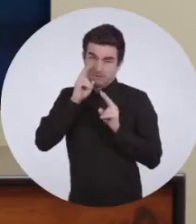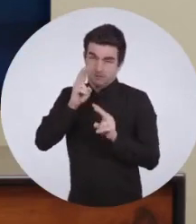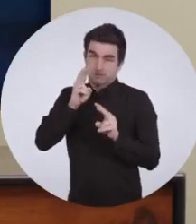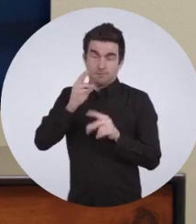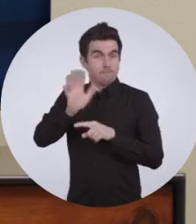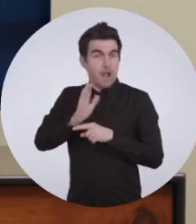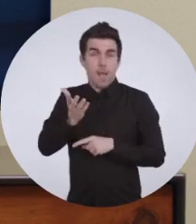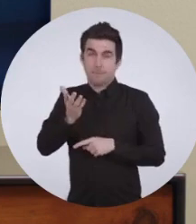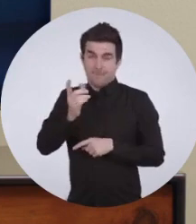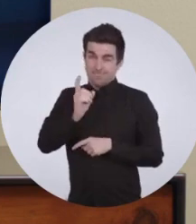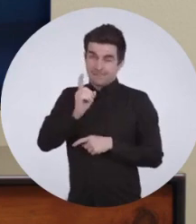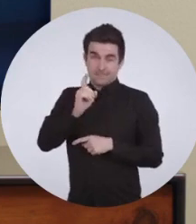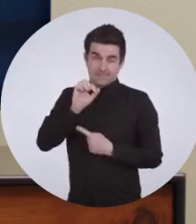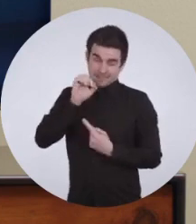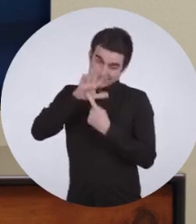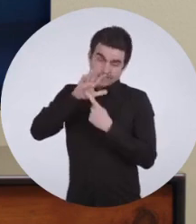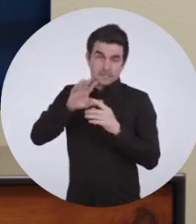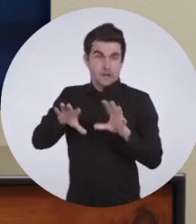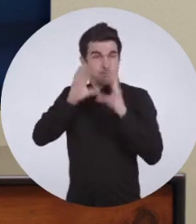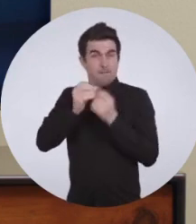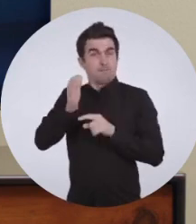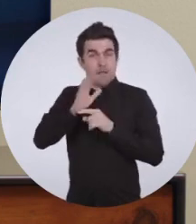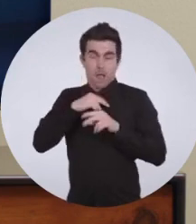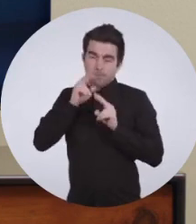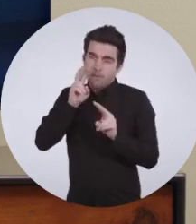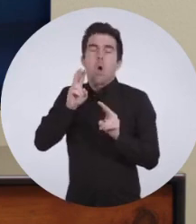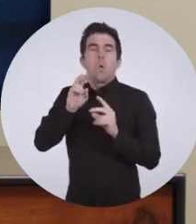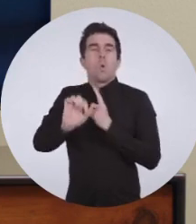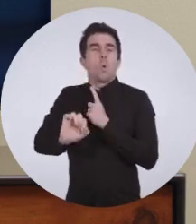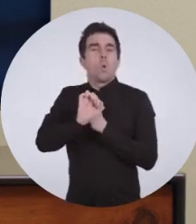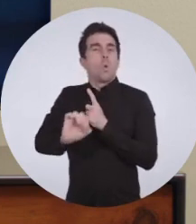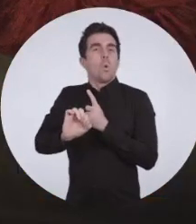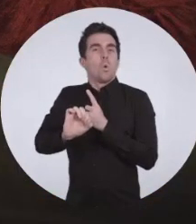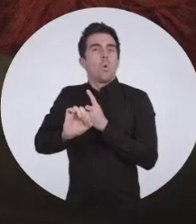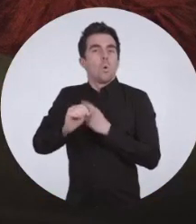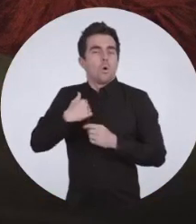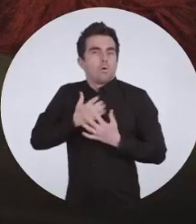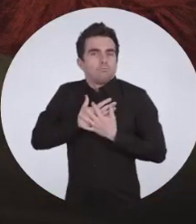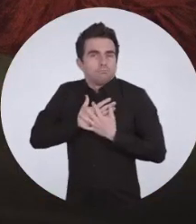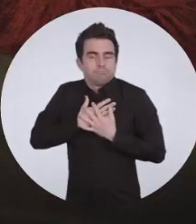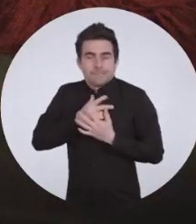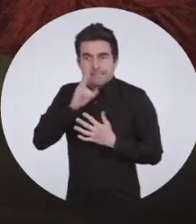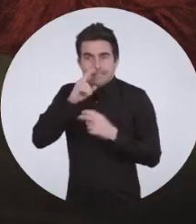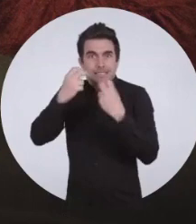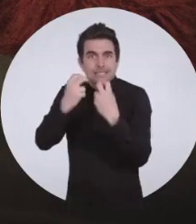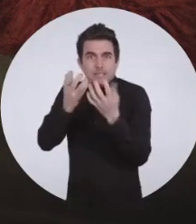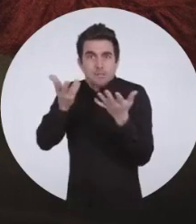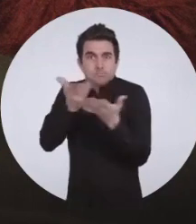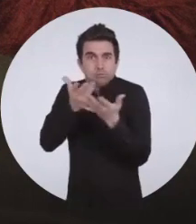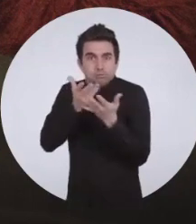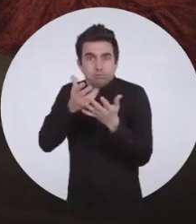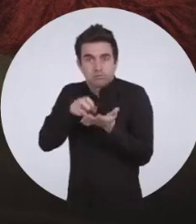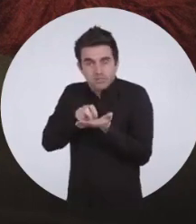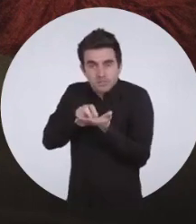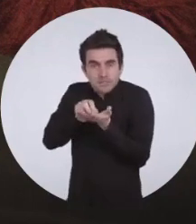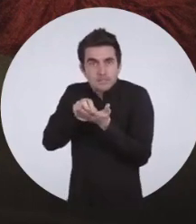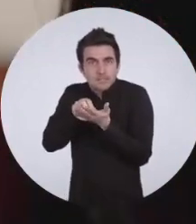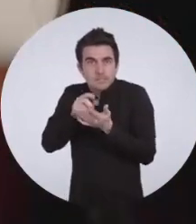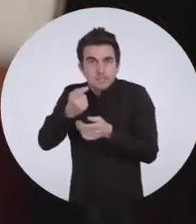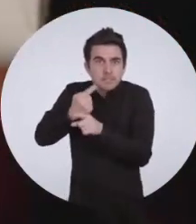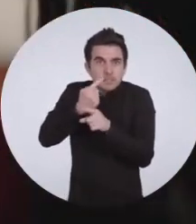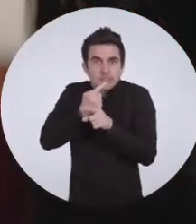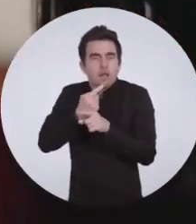and how it ironically makes things useful, which is really the heart of this story. To me, this conversation wraps up the film nicely.